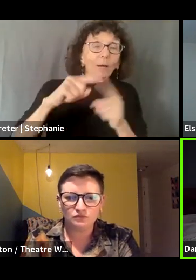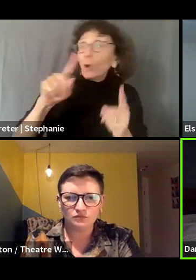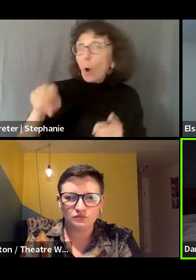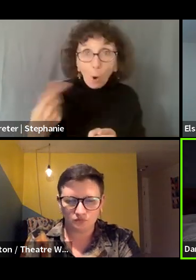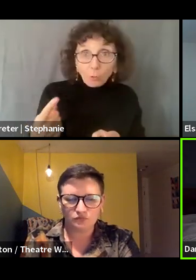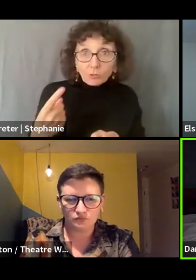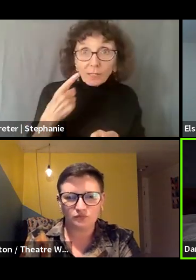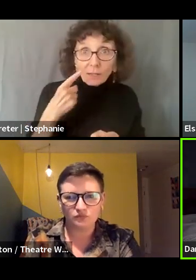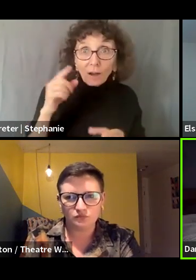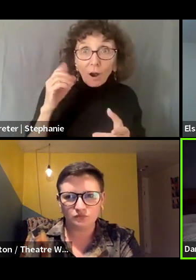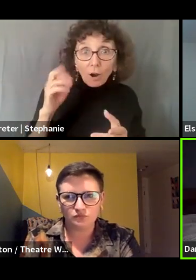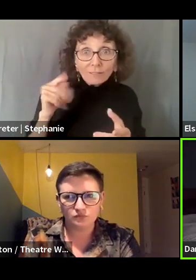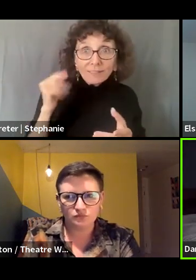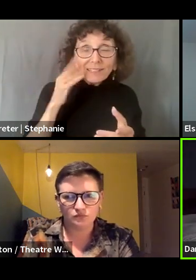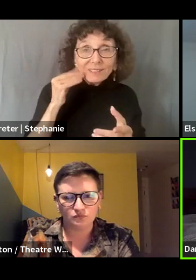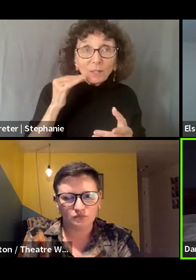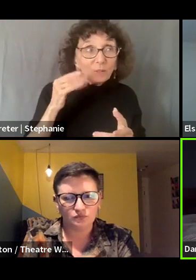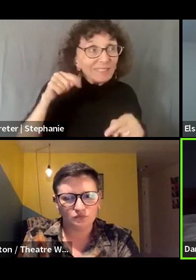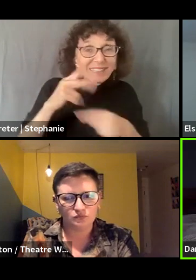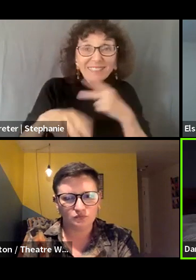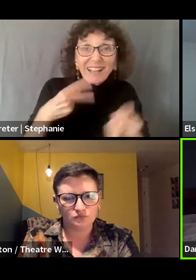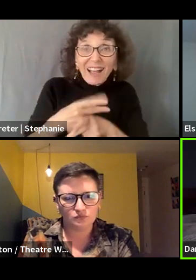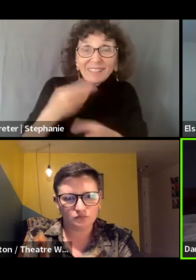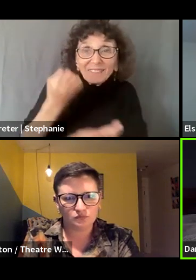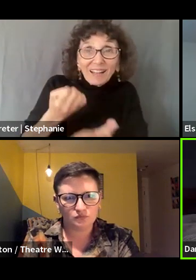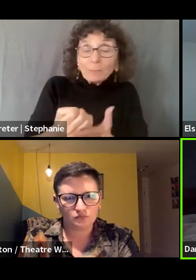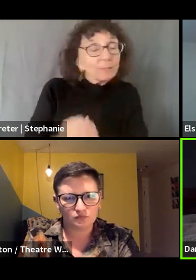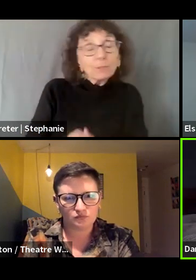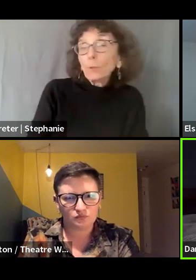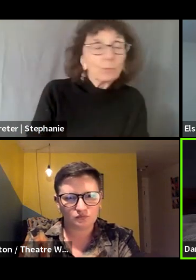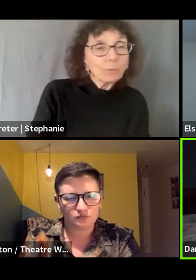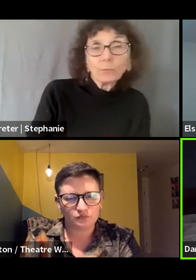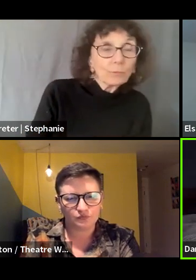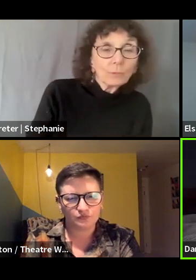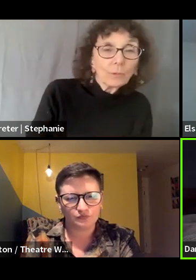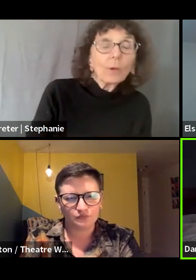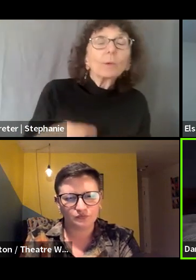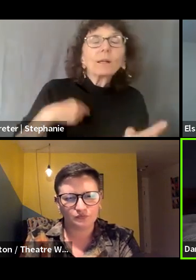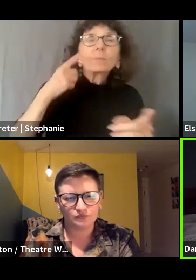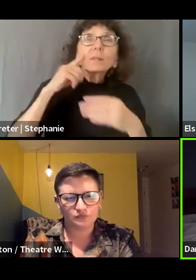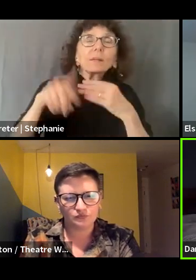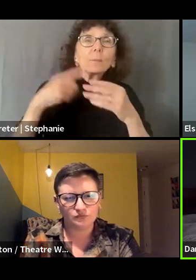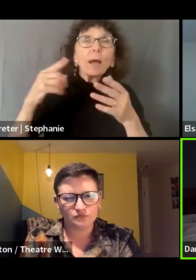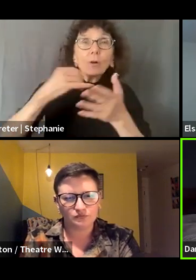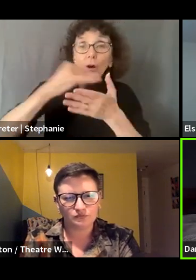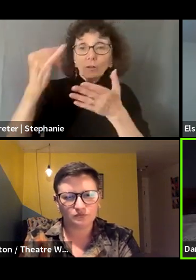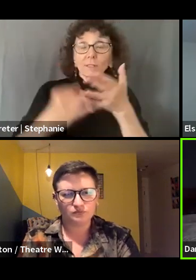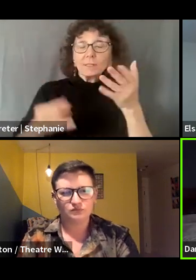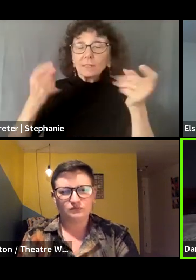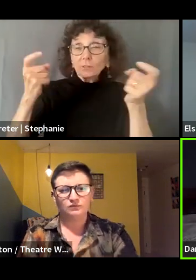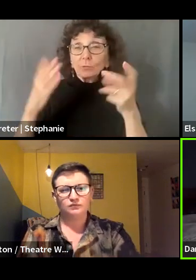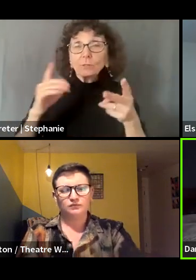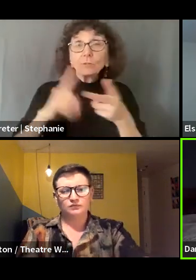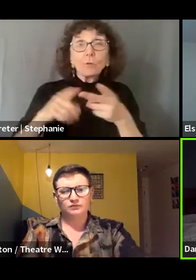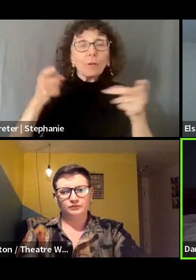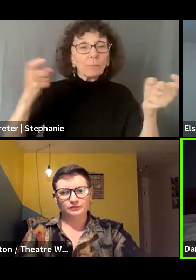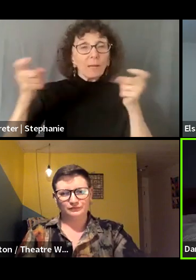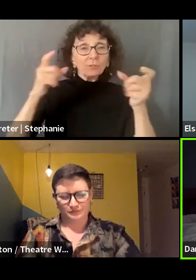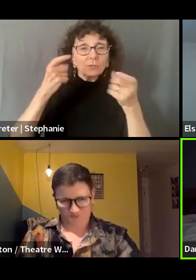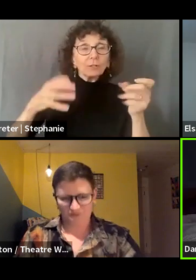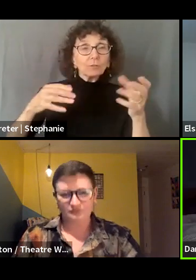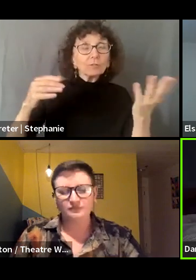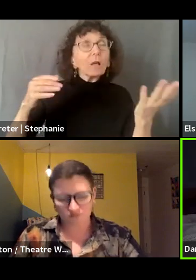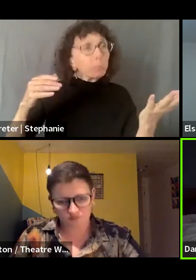And so like that's the thing because I take in the mindset of like the artistic director or the managing director who's like, yeah, I agree with all of this,